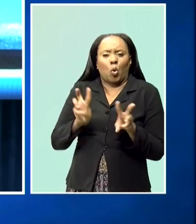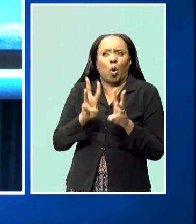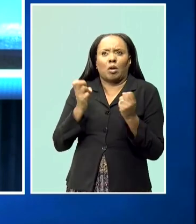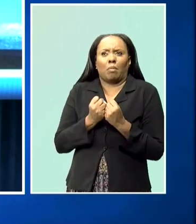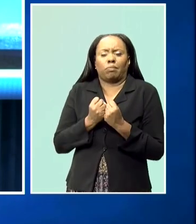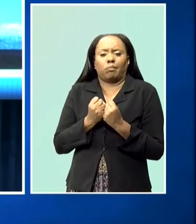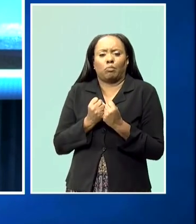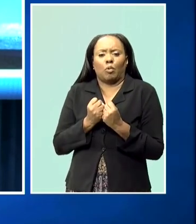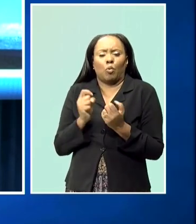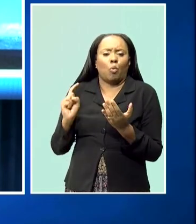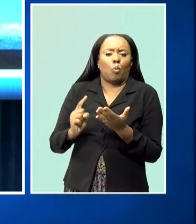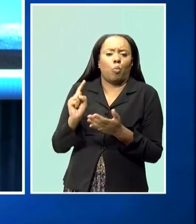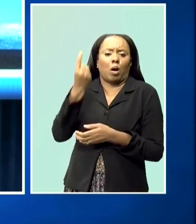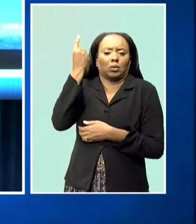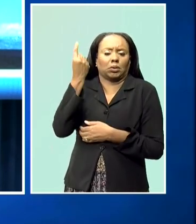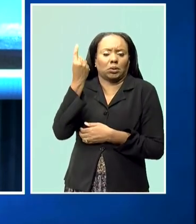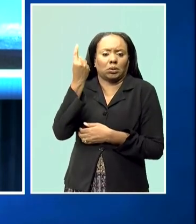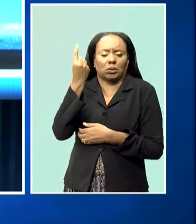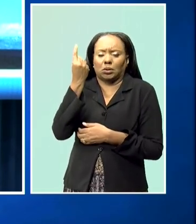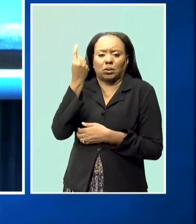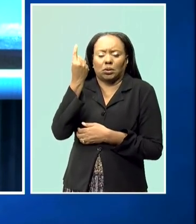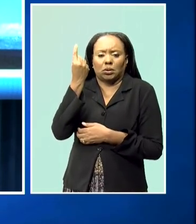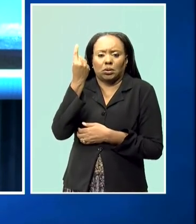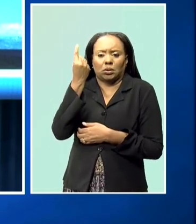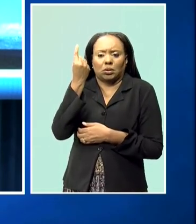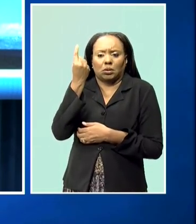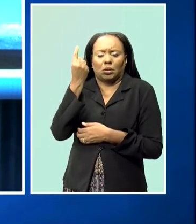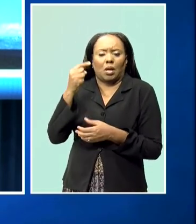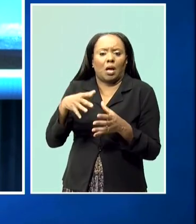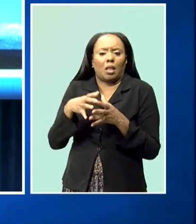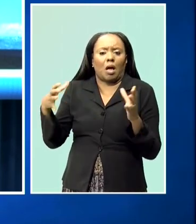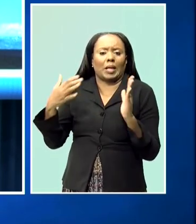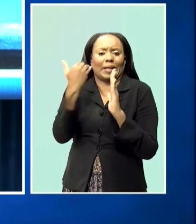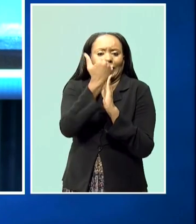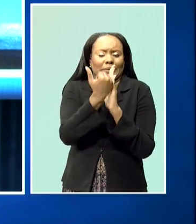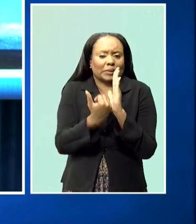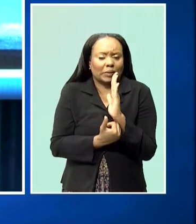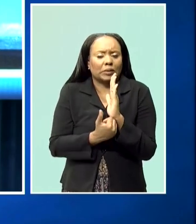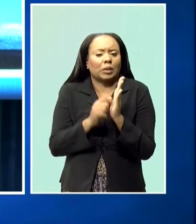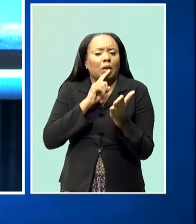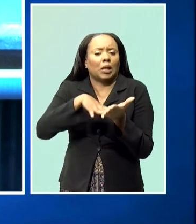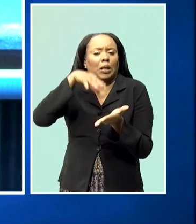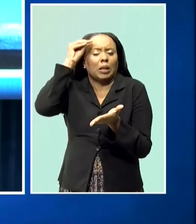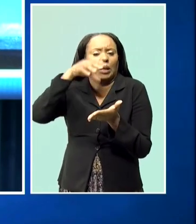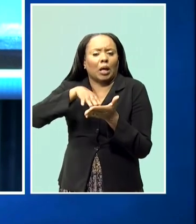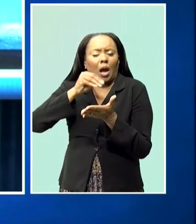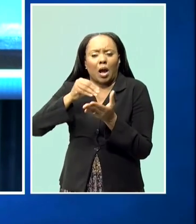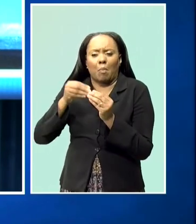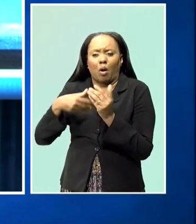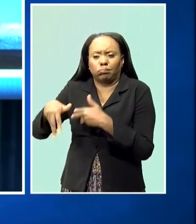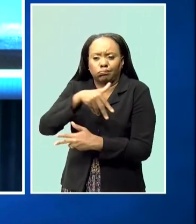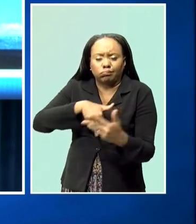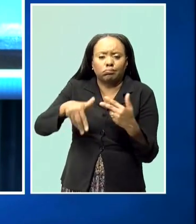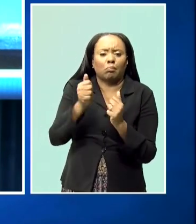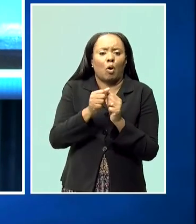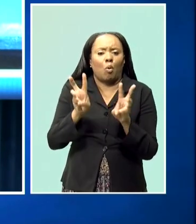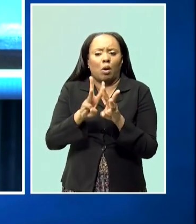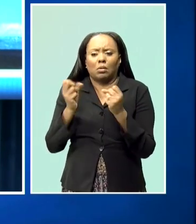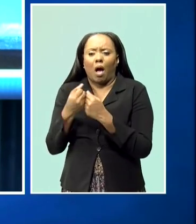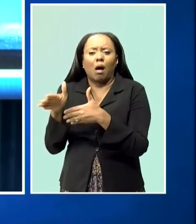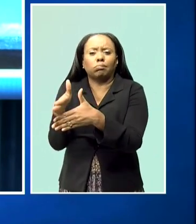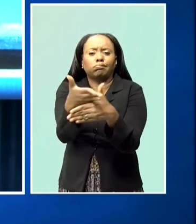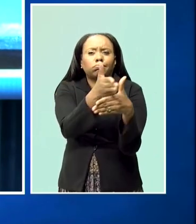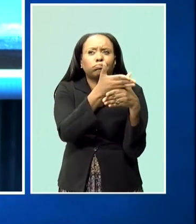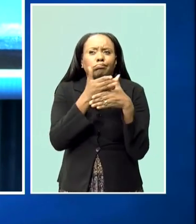therefore there will be important lessons to be learned to inform preparation of such events in the future. So this share event,